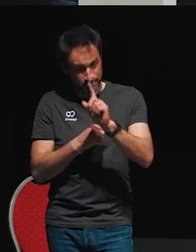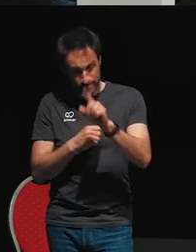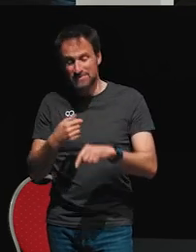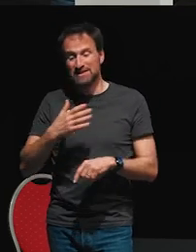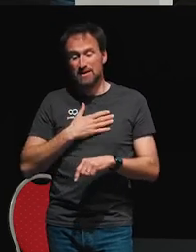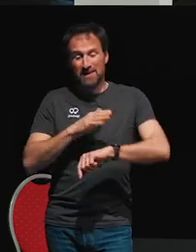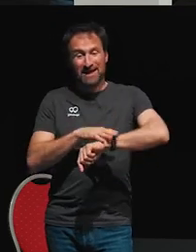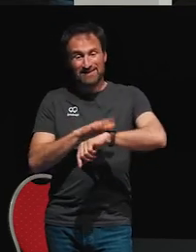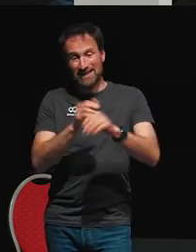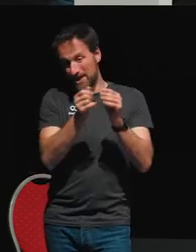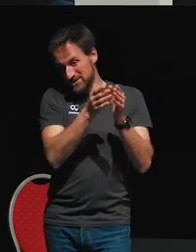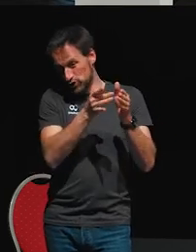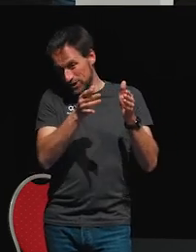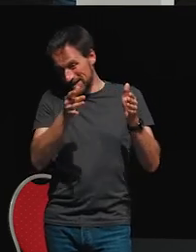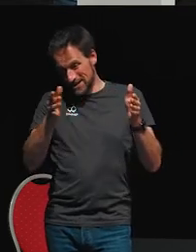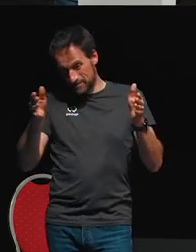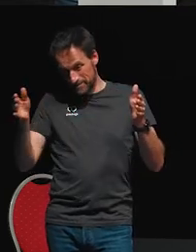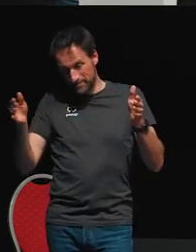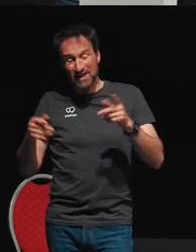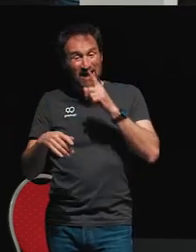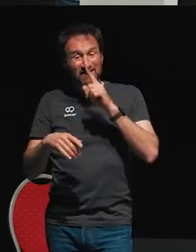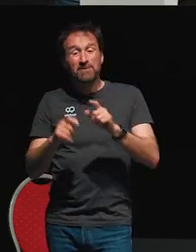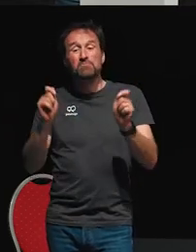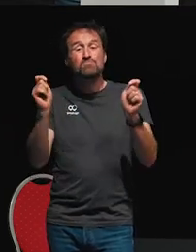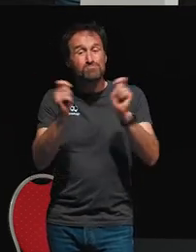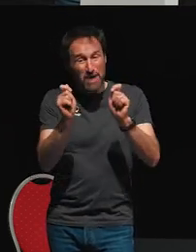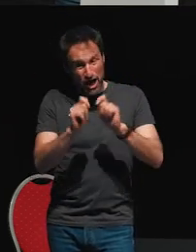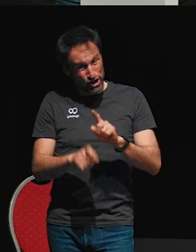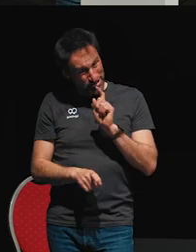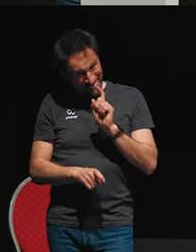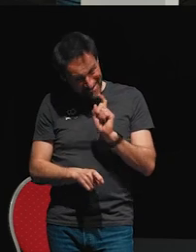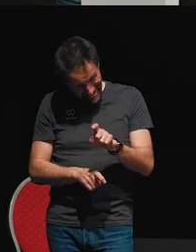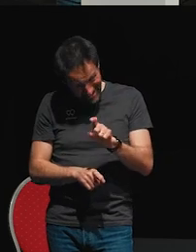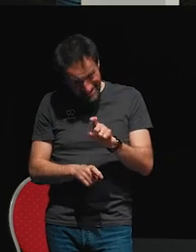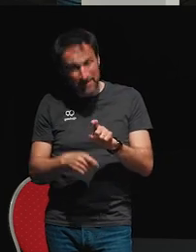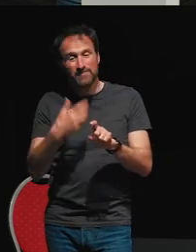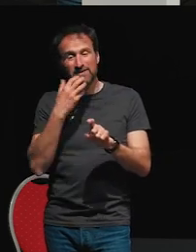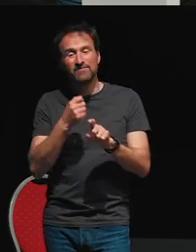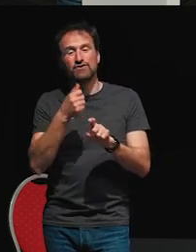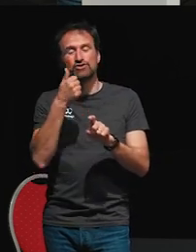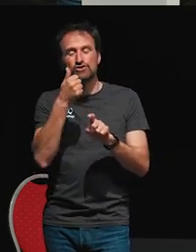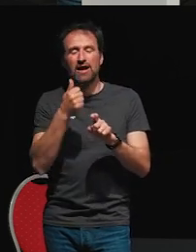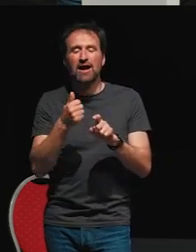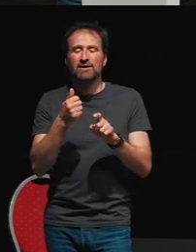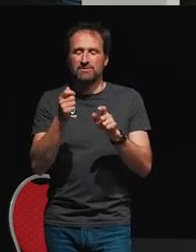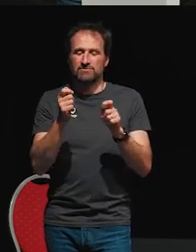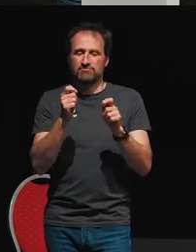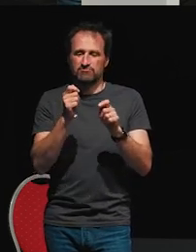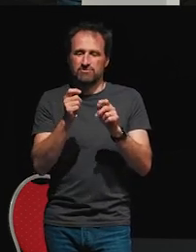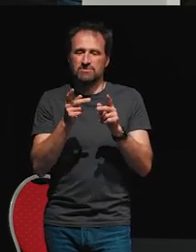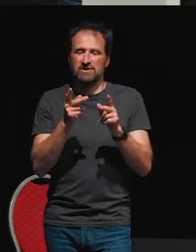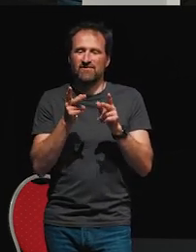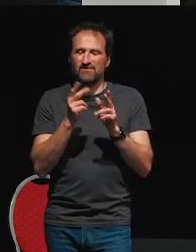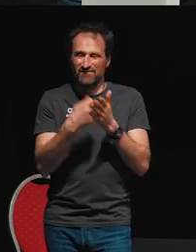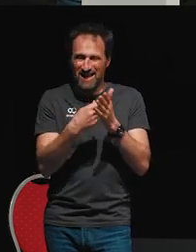this is my timer stream, and I want when pause is clicked to sample a value from my time or my countdown stream and